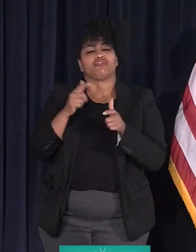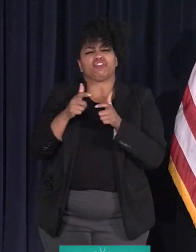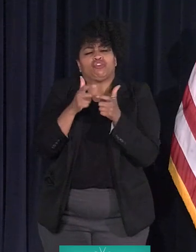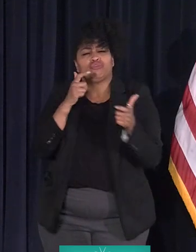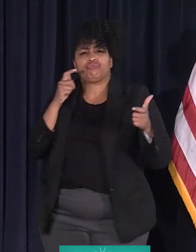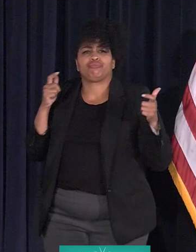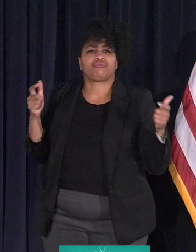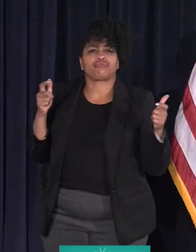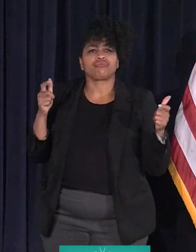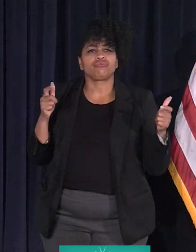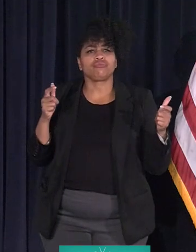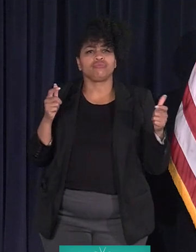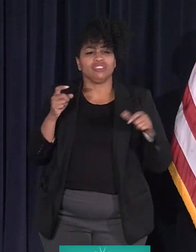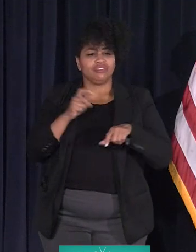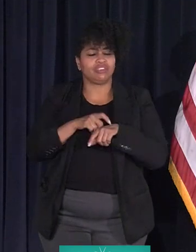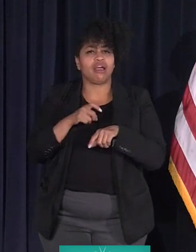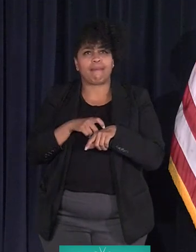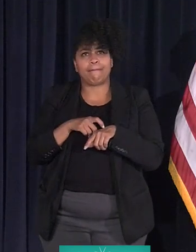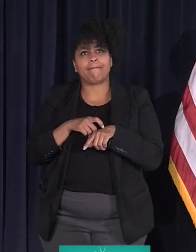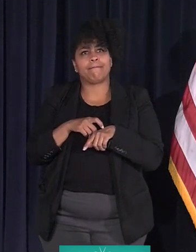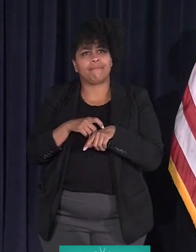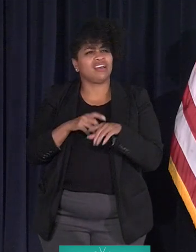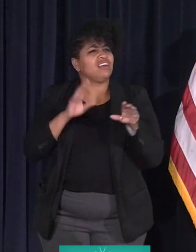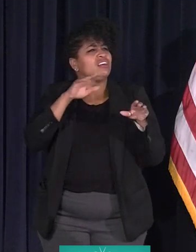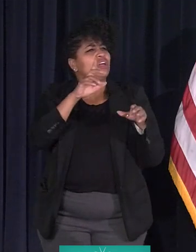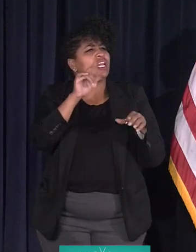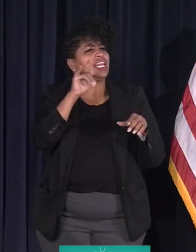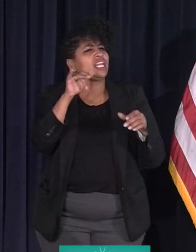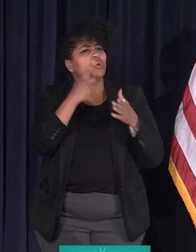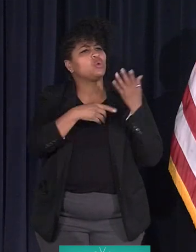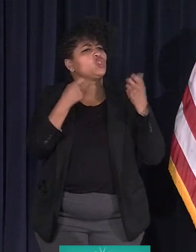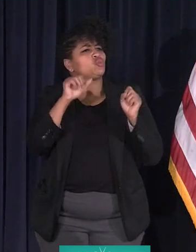amount of time in. Letty, what was this street?